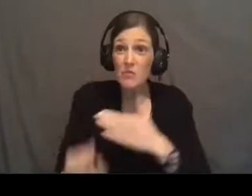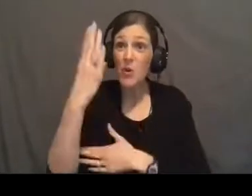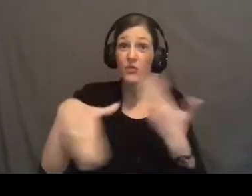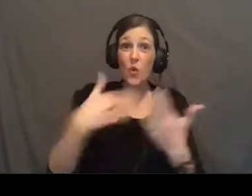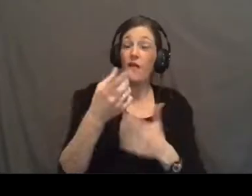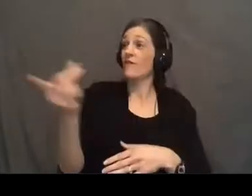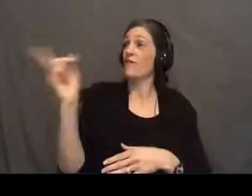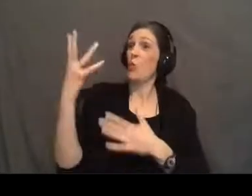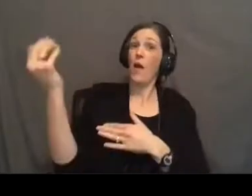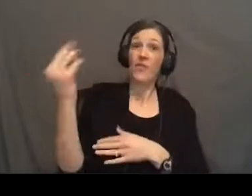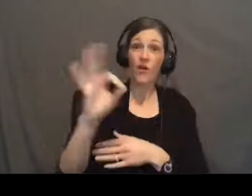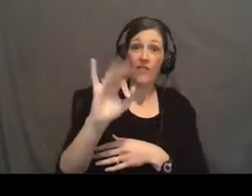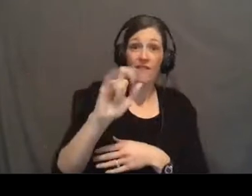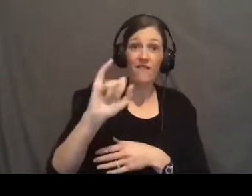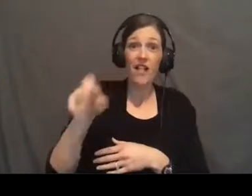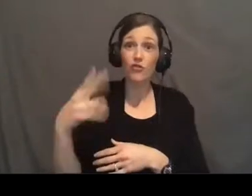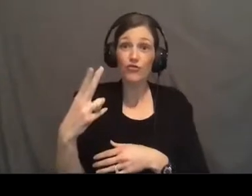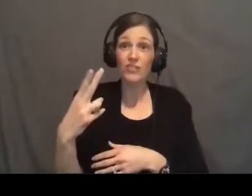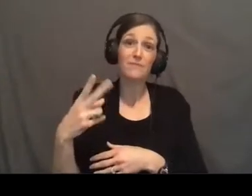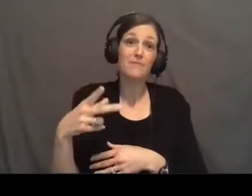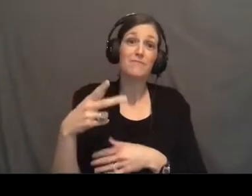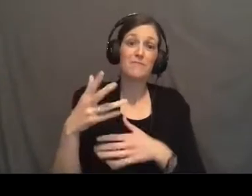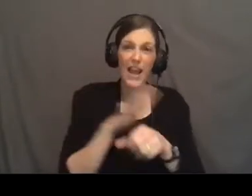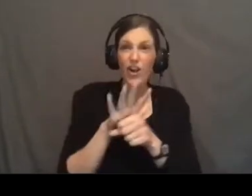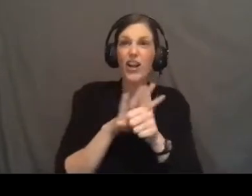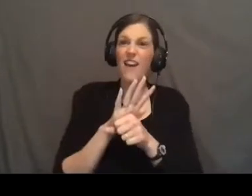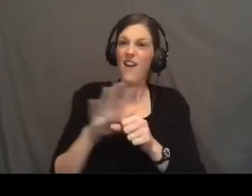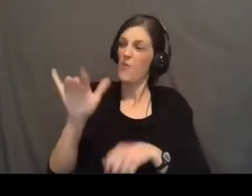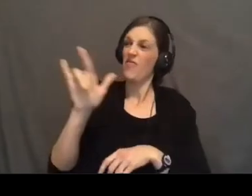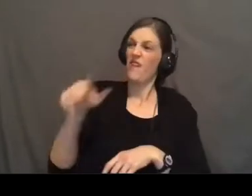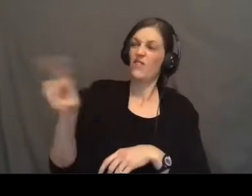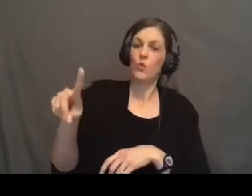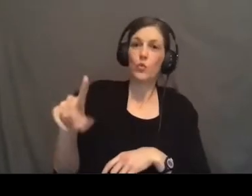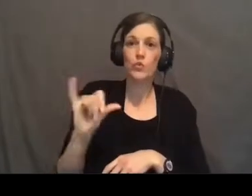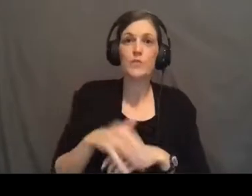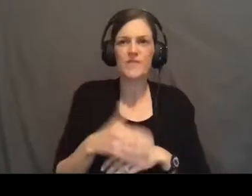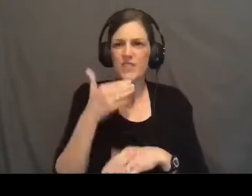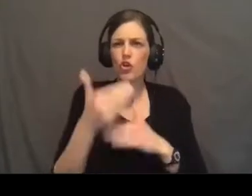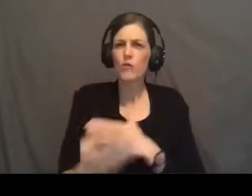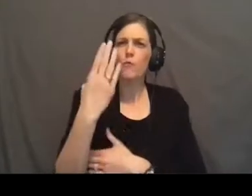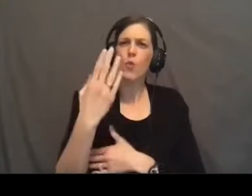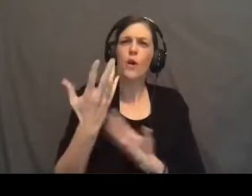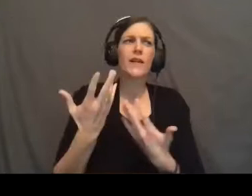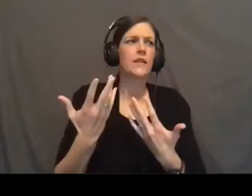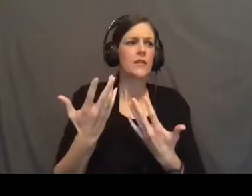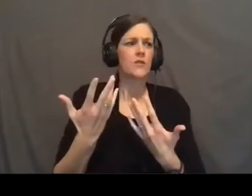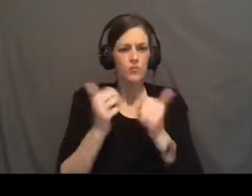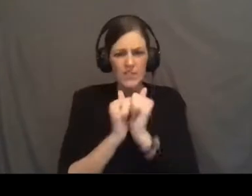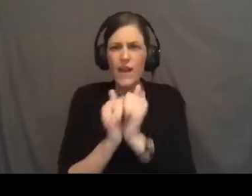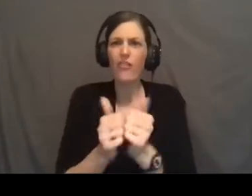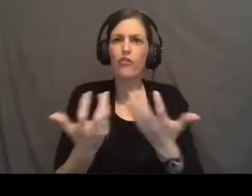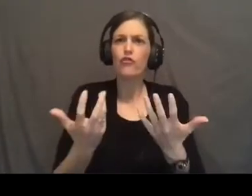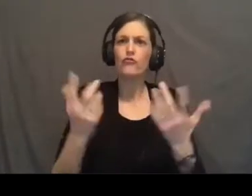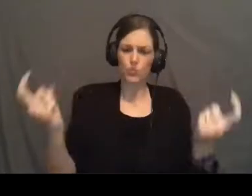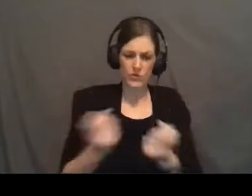there in the fellowship area. Love you too. It's a good morning to be together. It is a good morning to